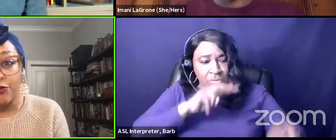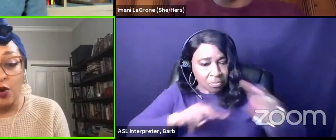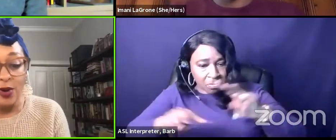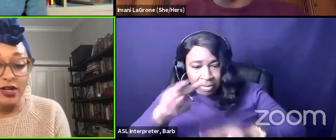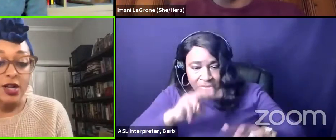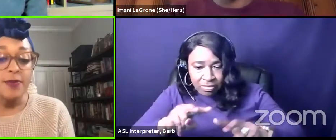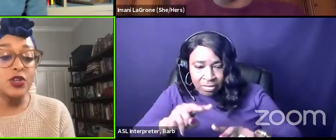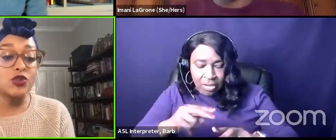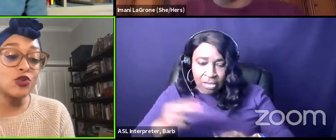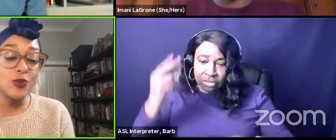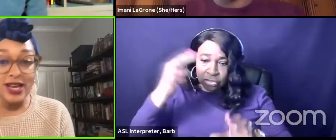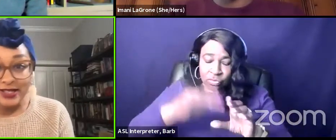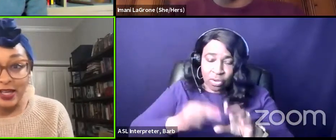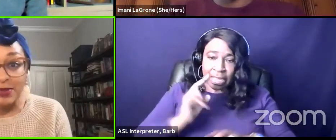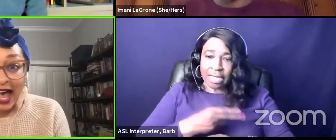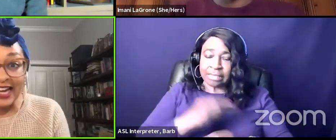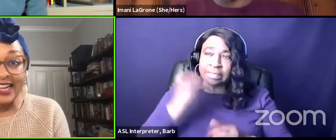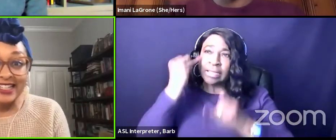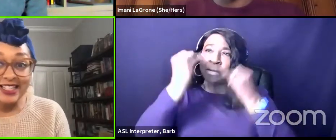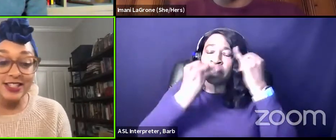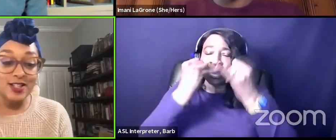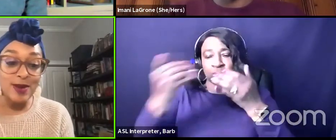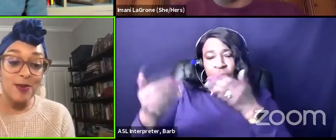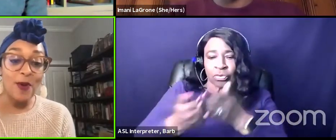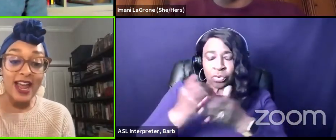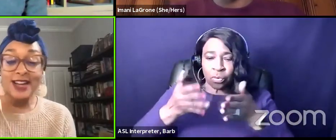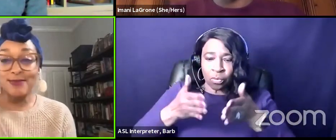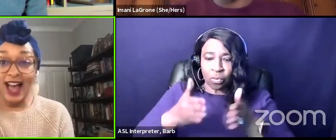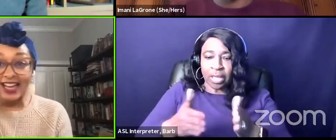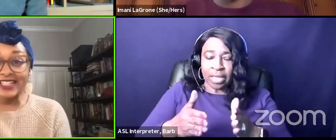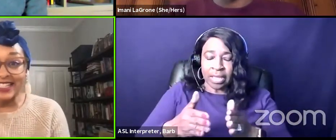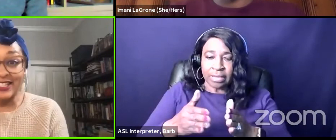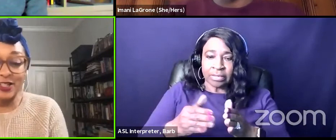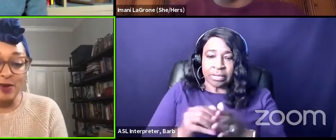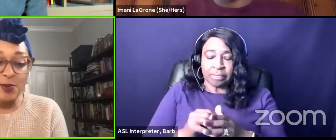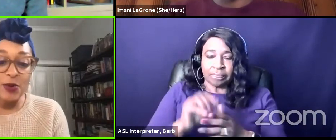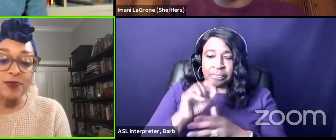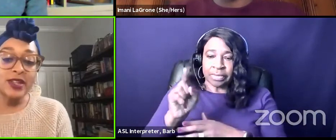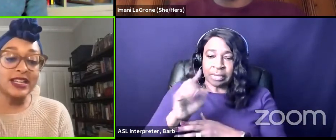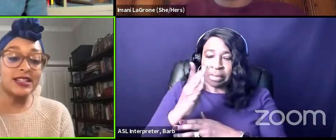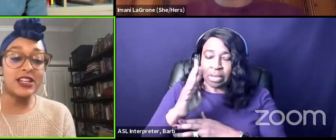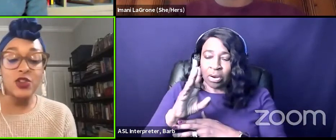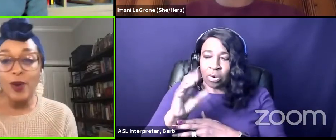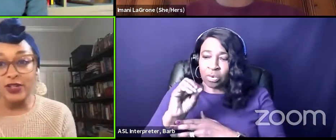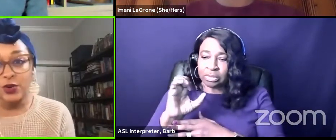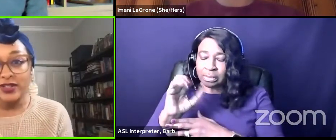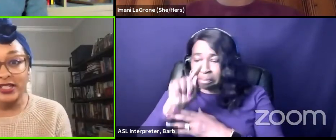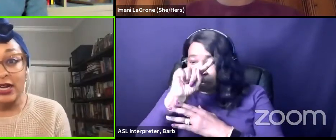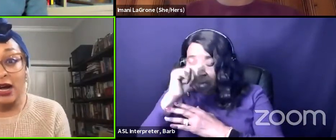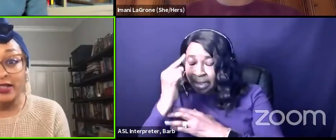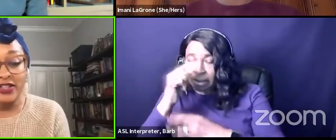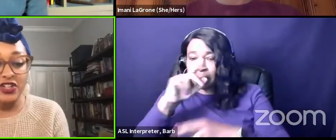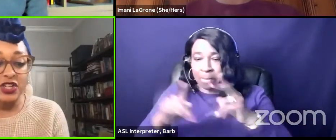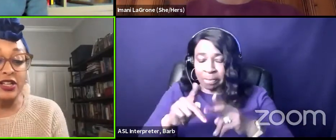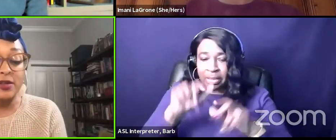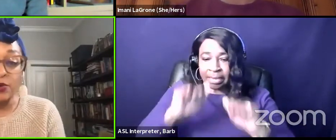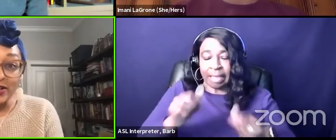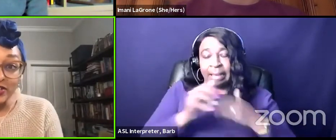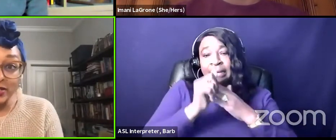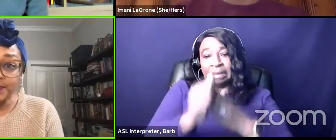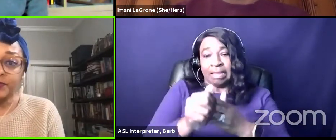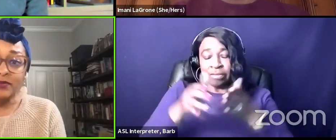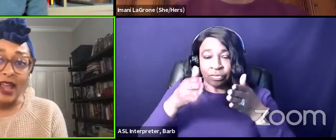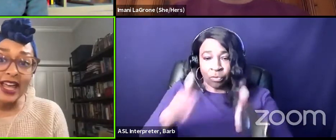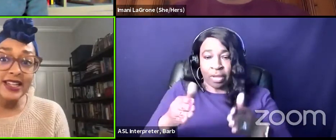imagining forward the new ways that black and indigenous people and black indigenous people can lead the way towards decolonization and